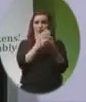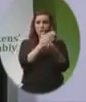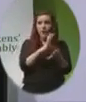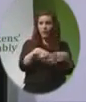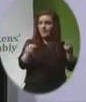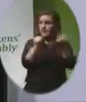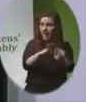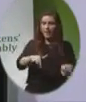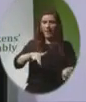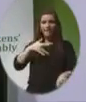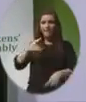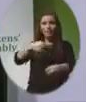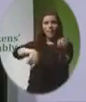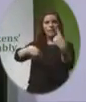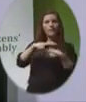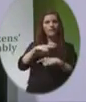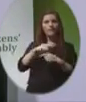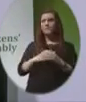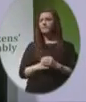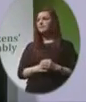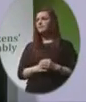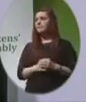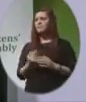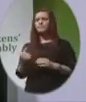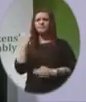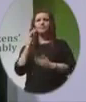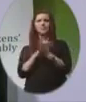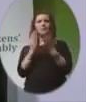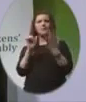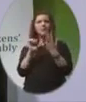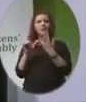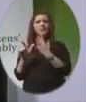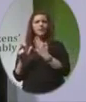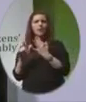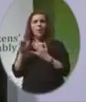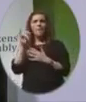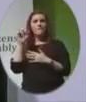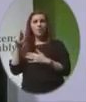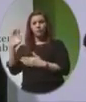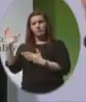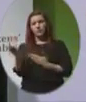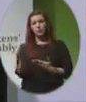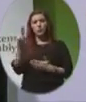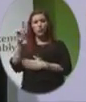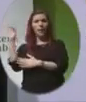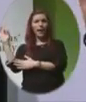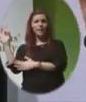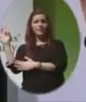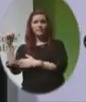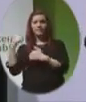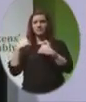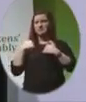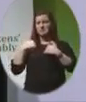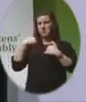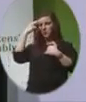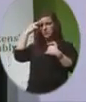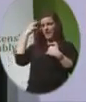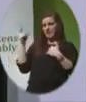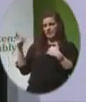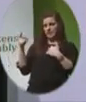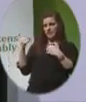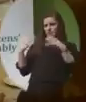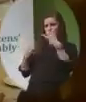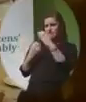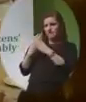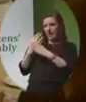you and me. In 1967, when abortion was introduced in Britain, we did not understand as much about the